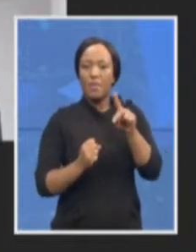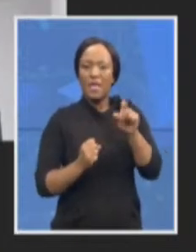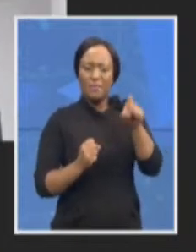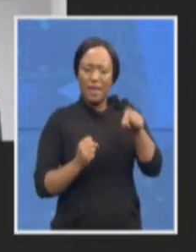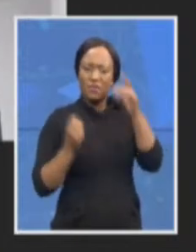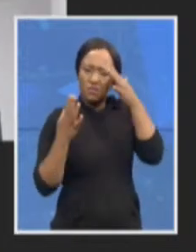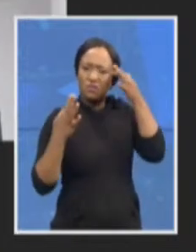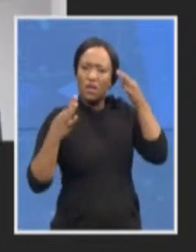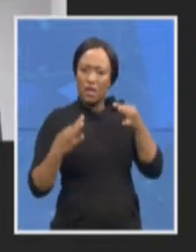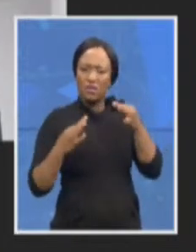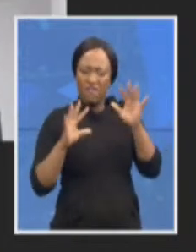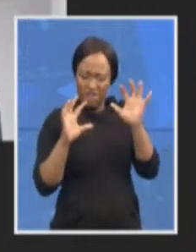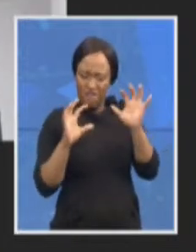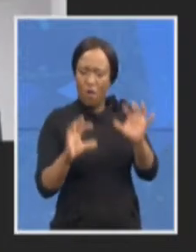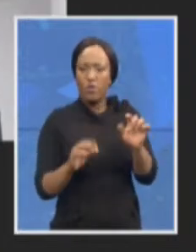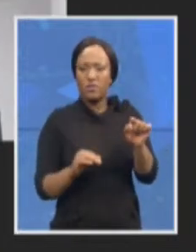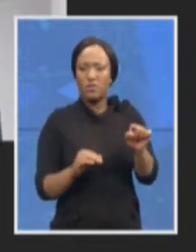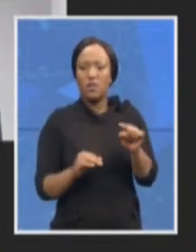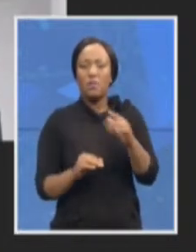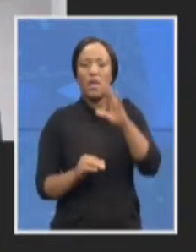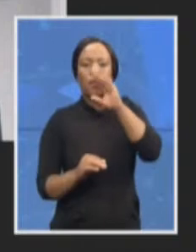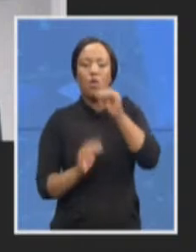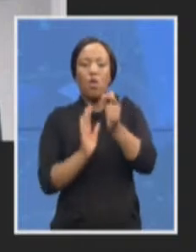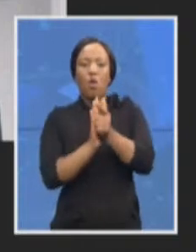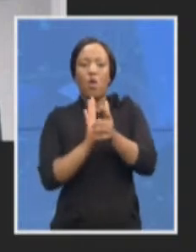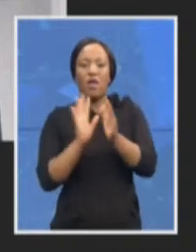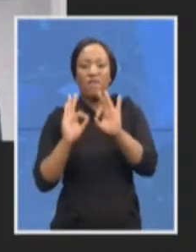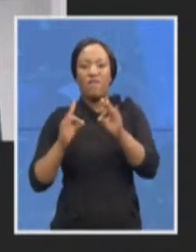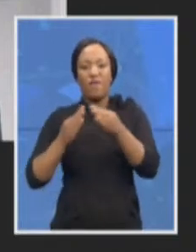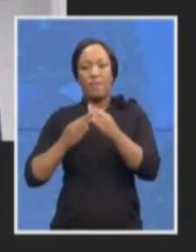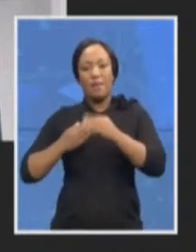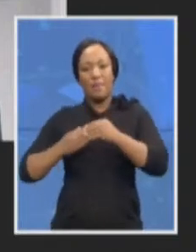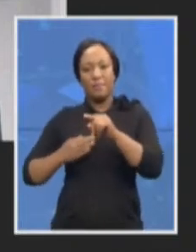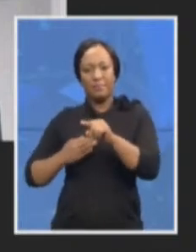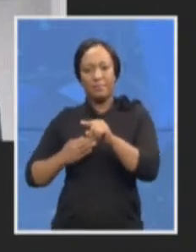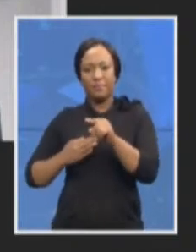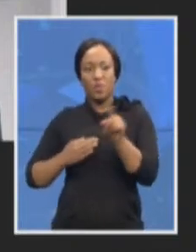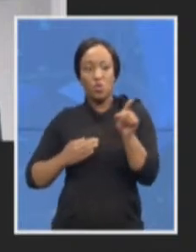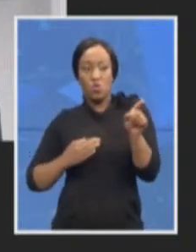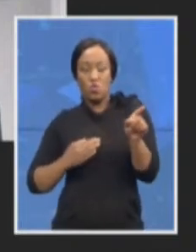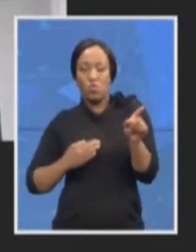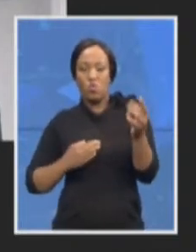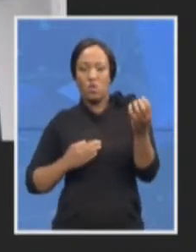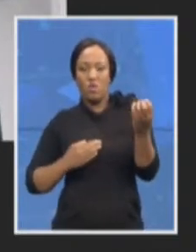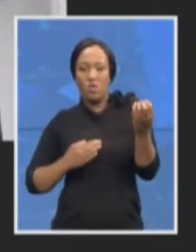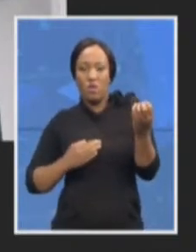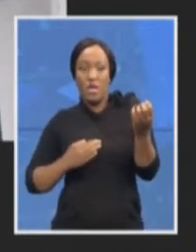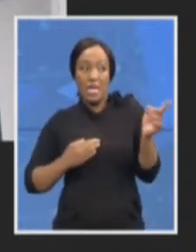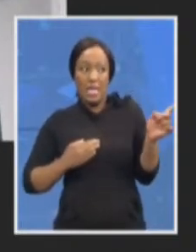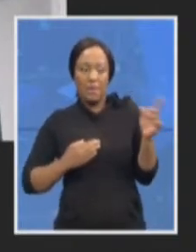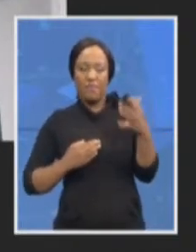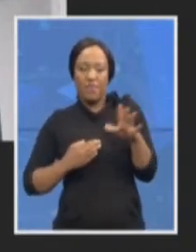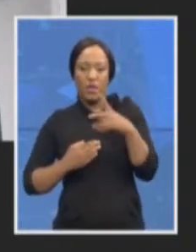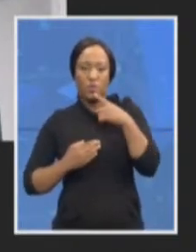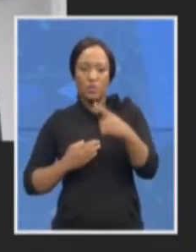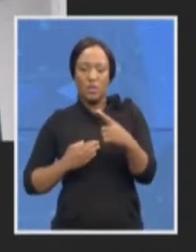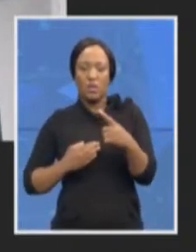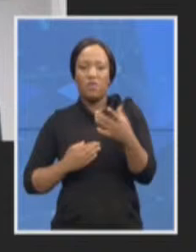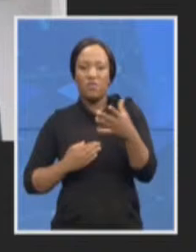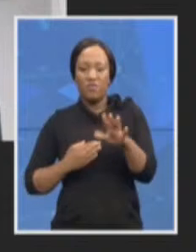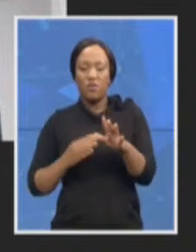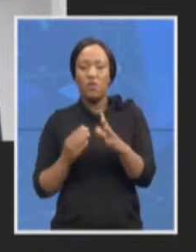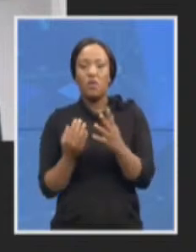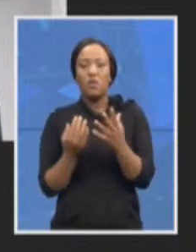for the family members and you had apparently according to him given an undertaking that you would make a decision in relation to that